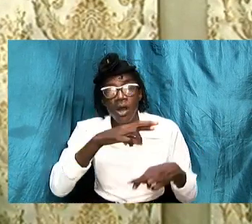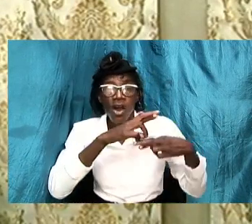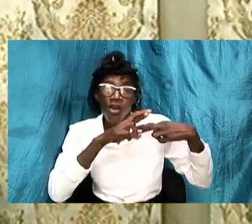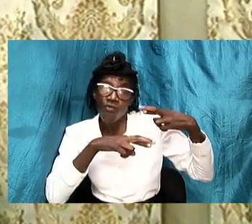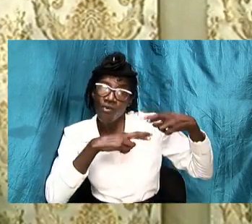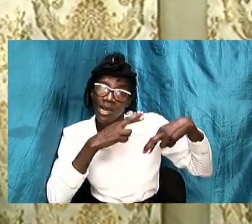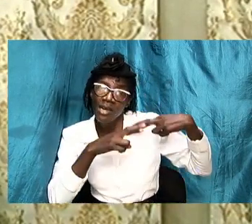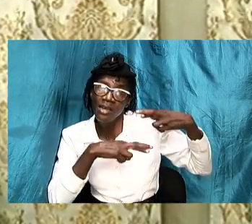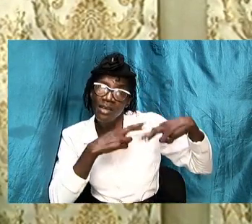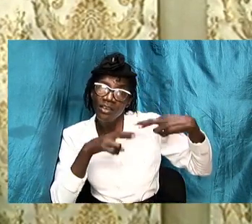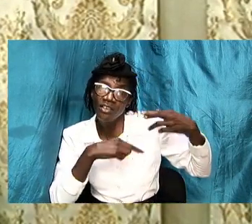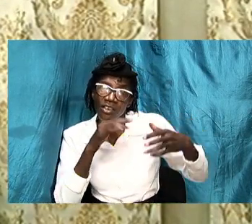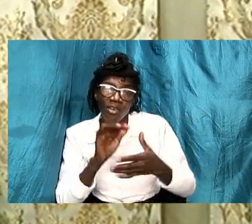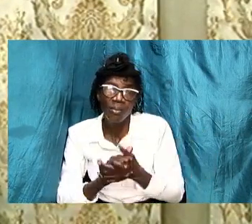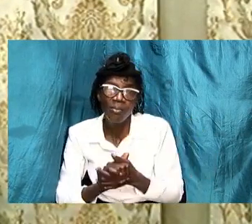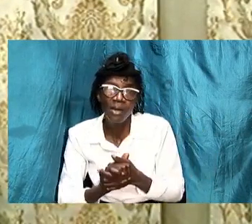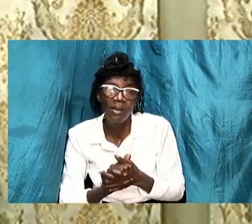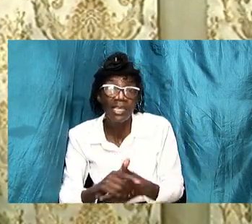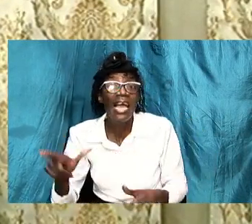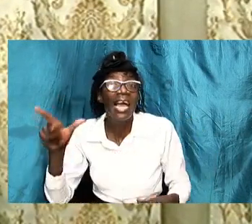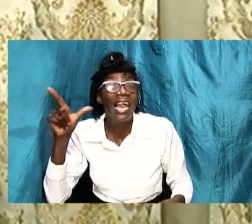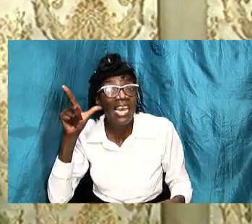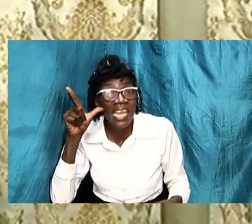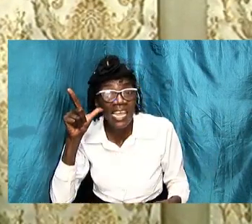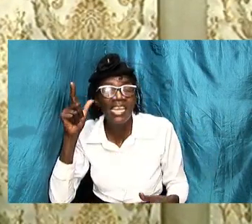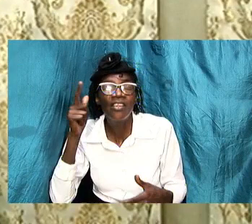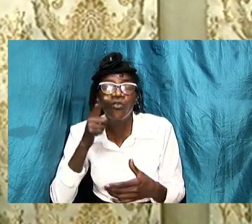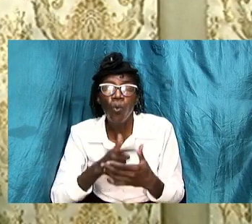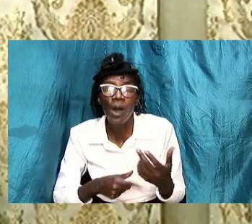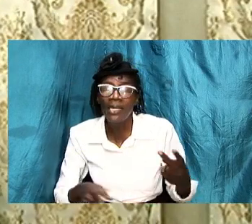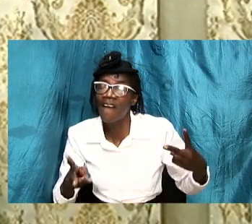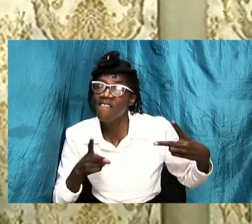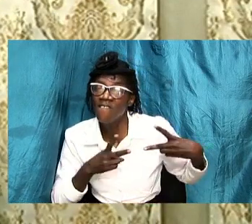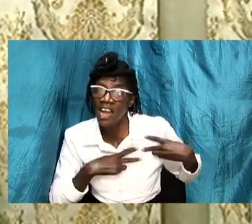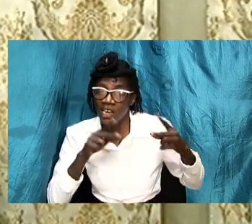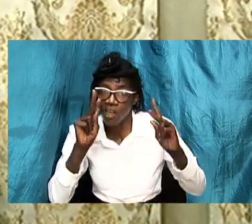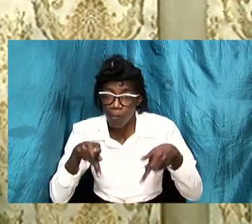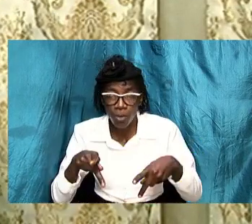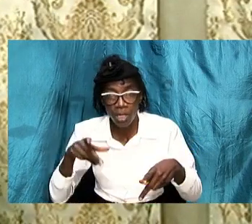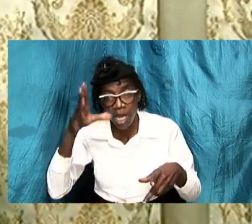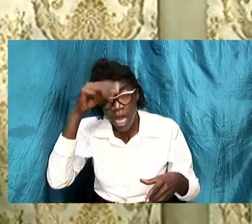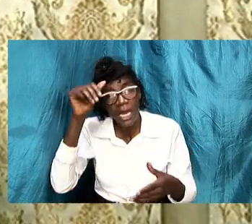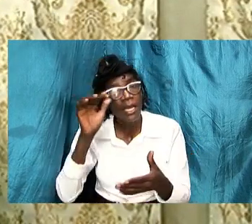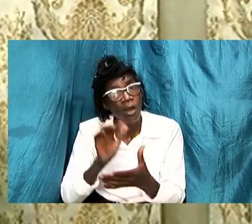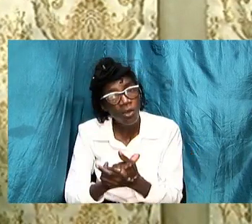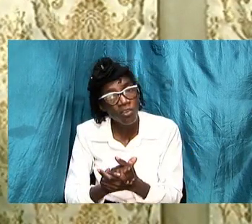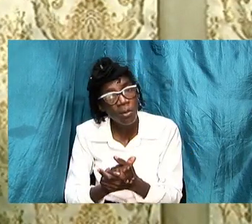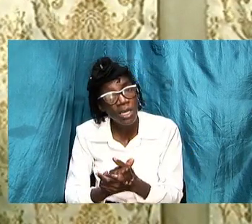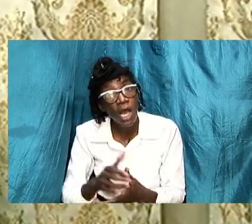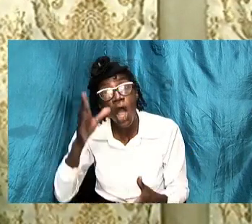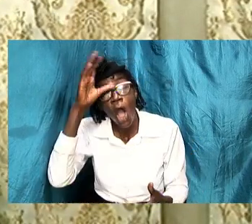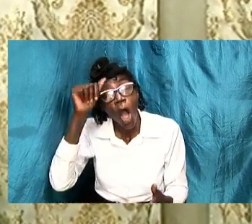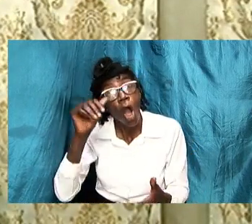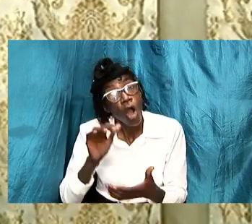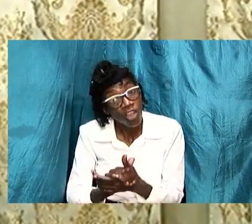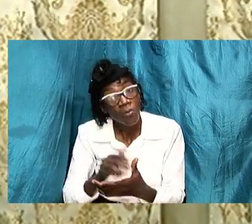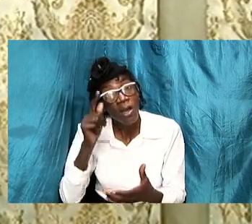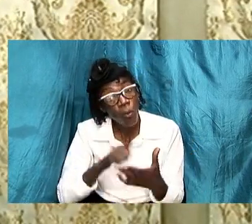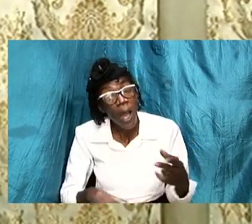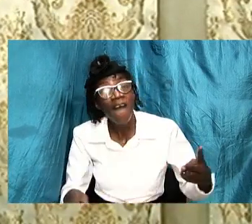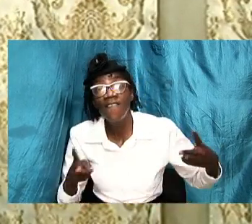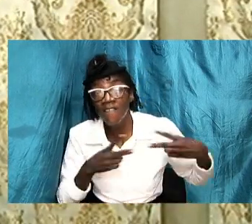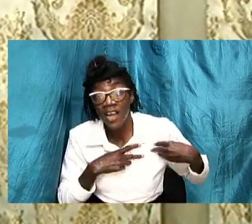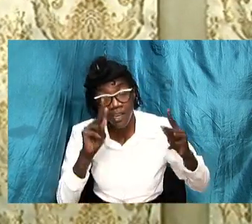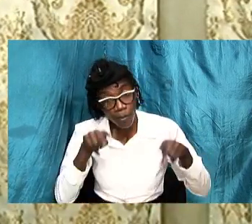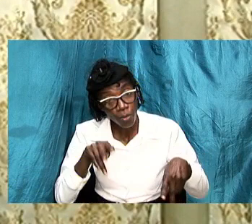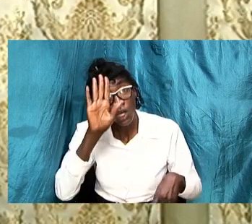what value do you place on your husband husband what value do you place on your